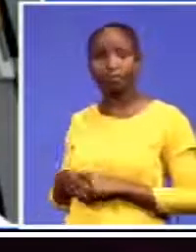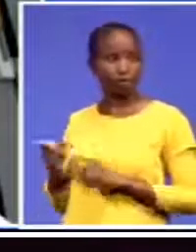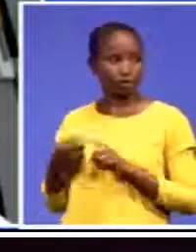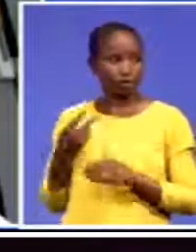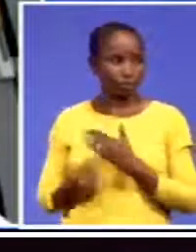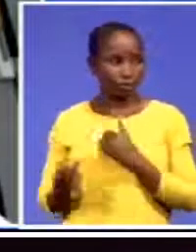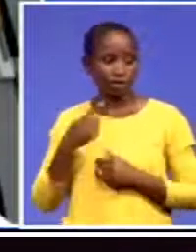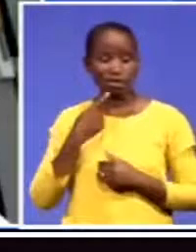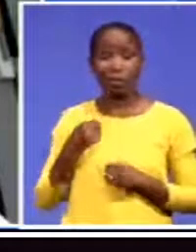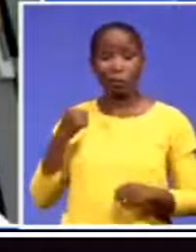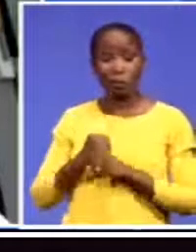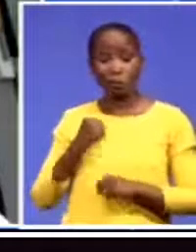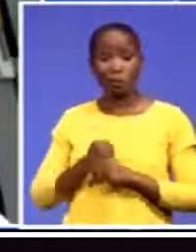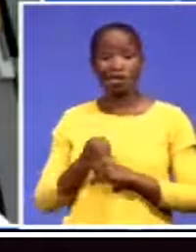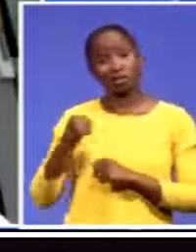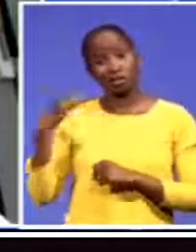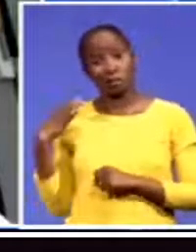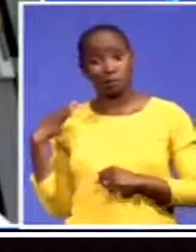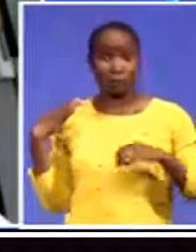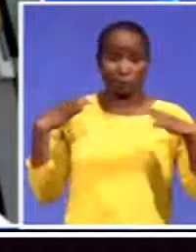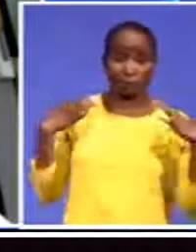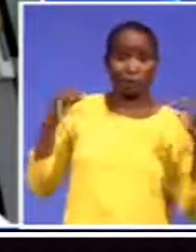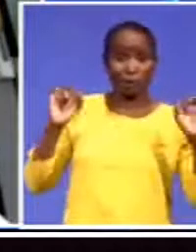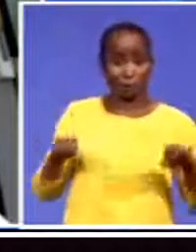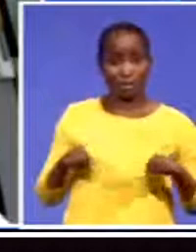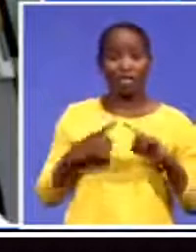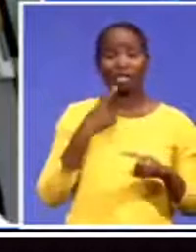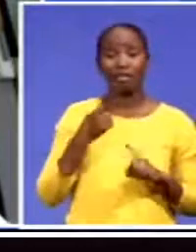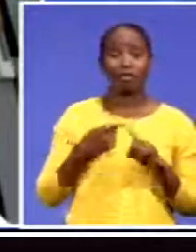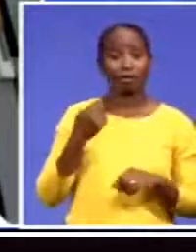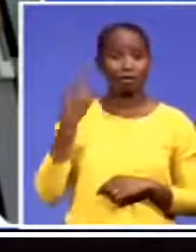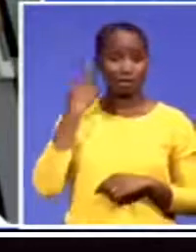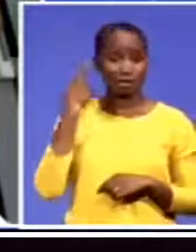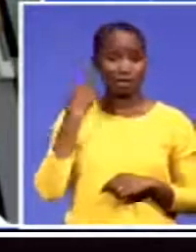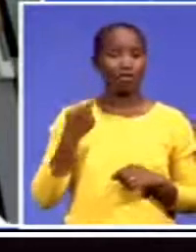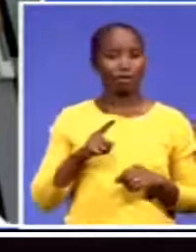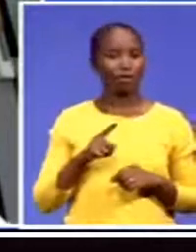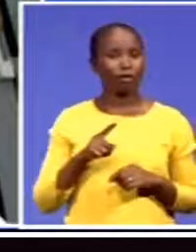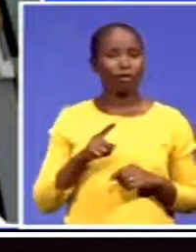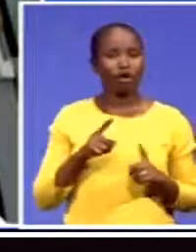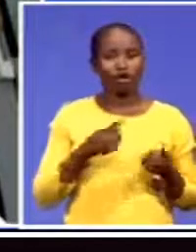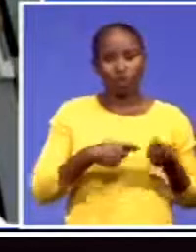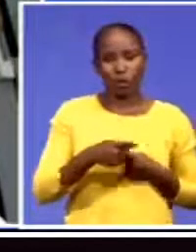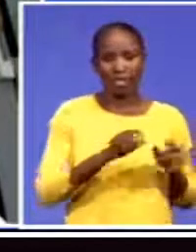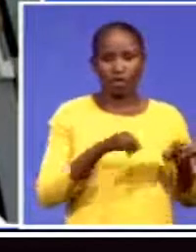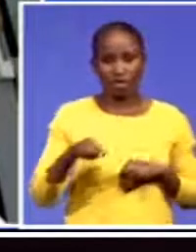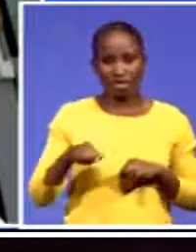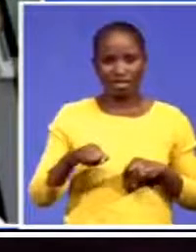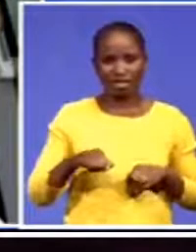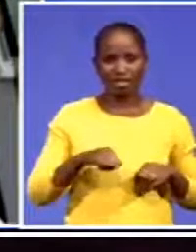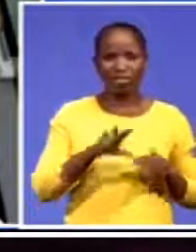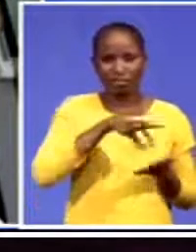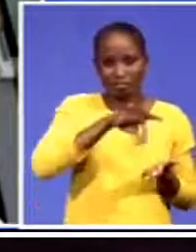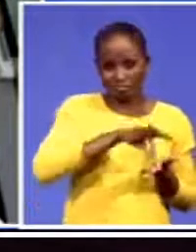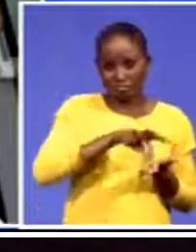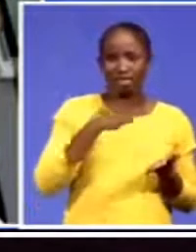The Secretariat of the Trade Agreement released a document called The Challenges to Intra-African Trade where